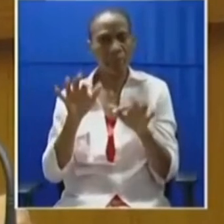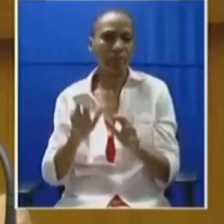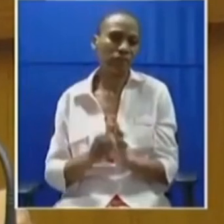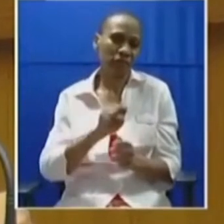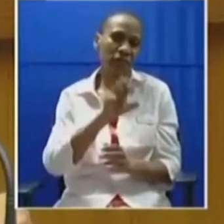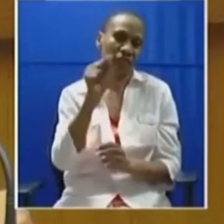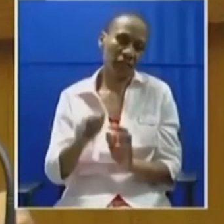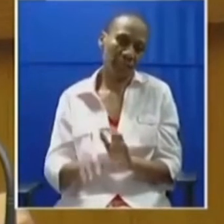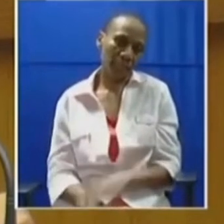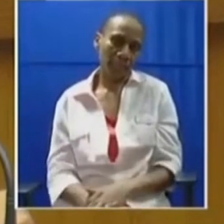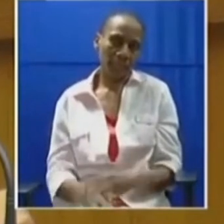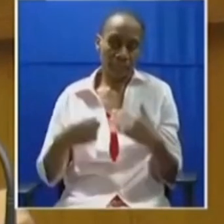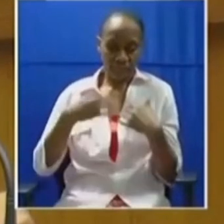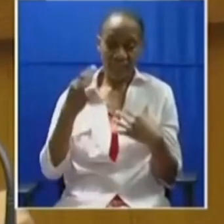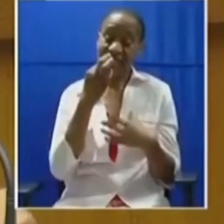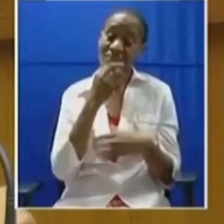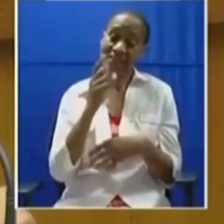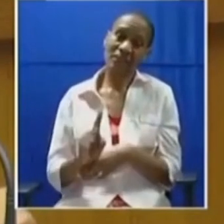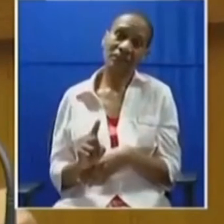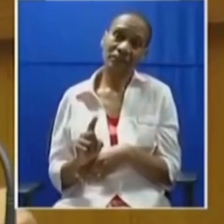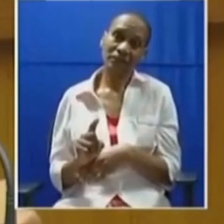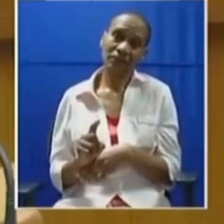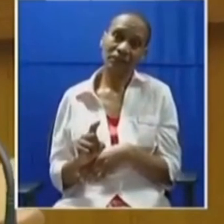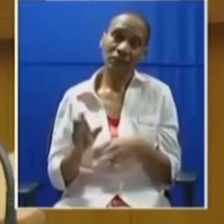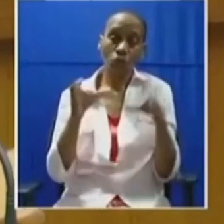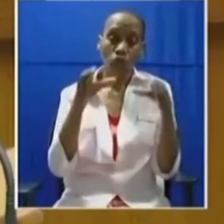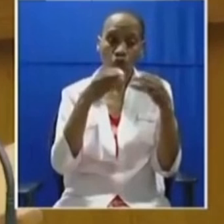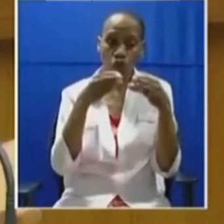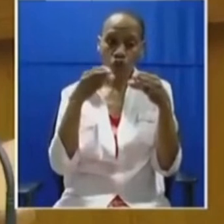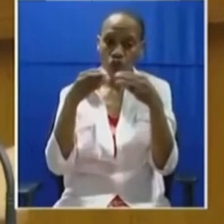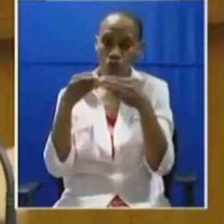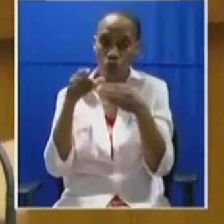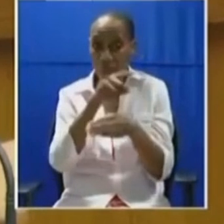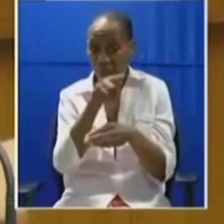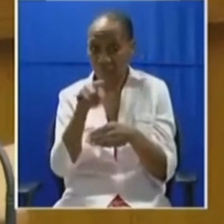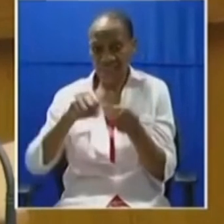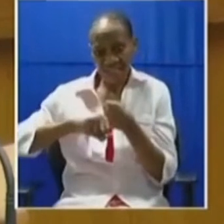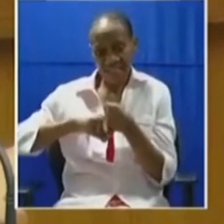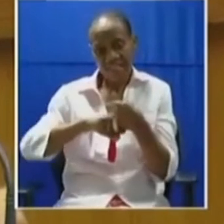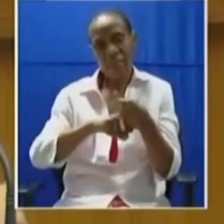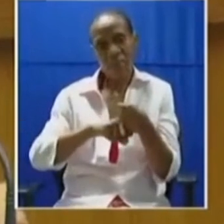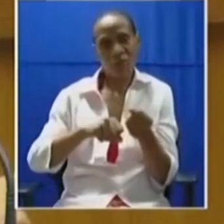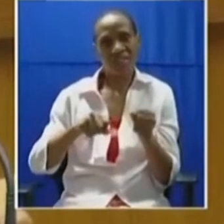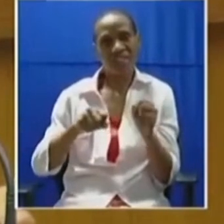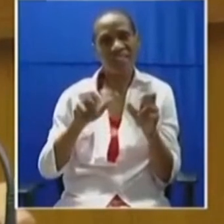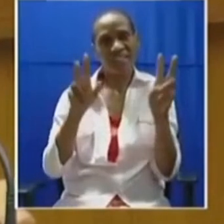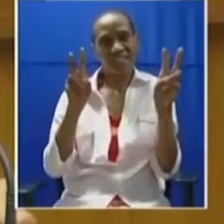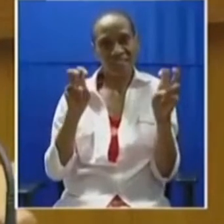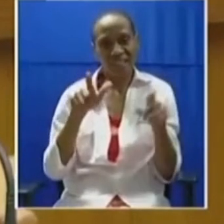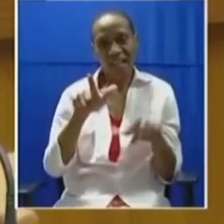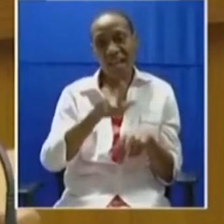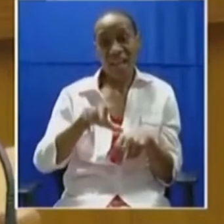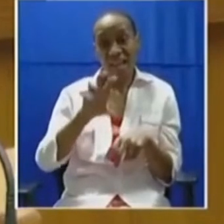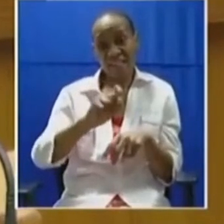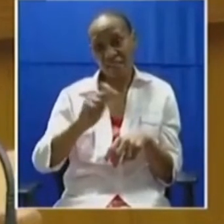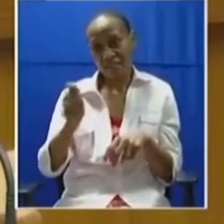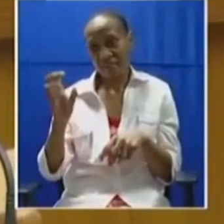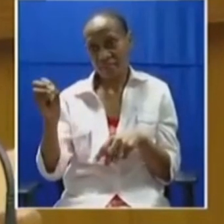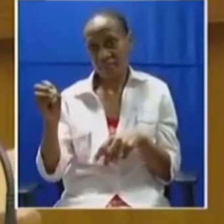We say so because the parties that support the land expropriation without compensation in this House